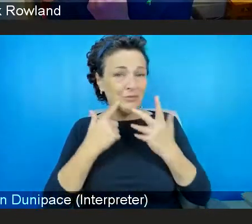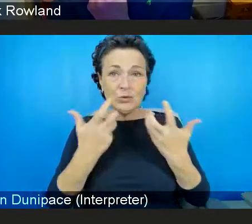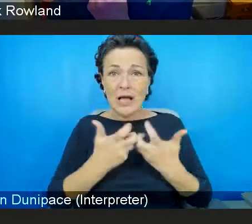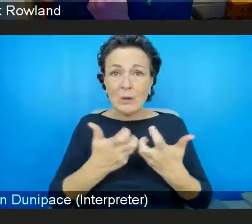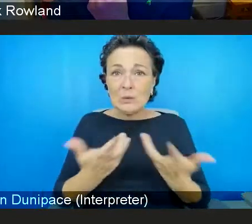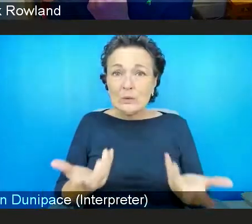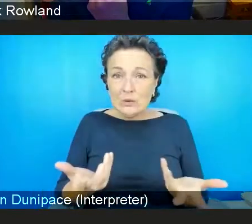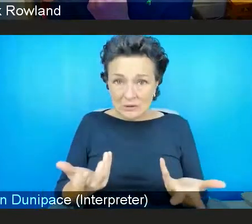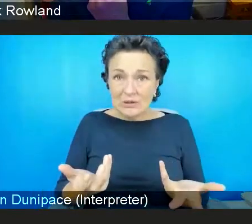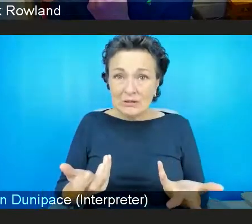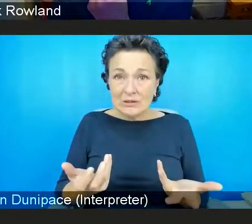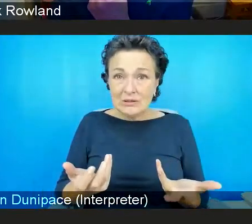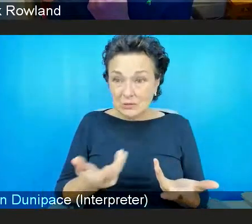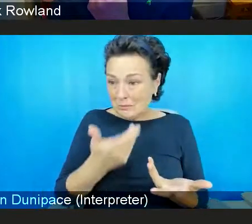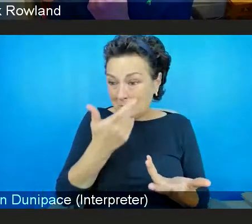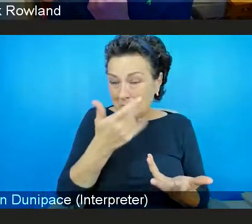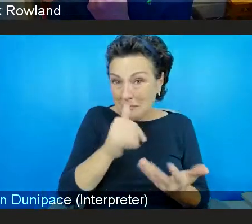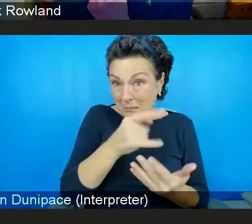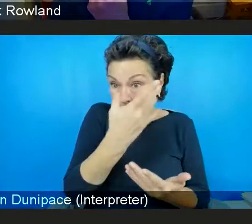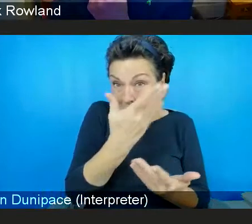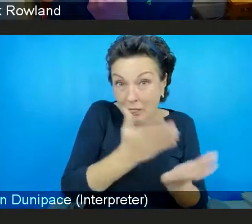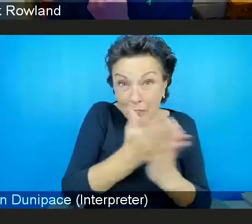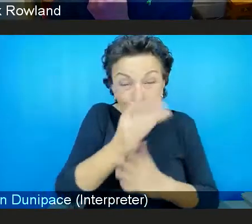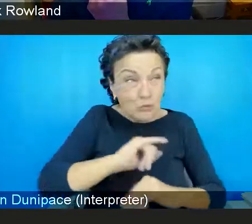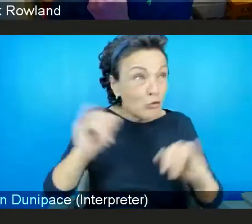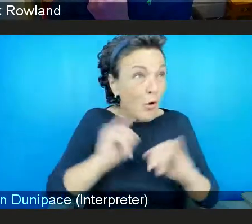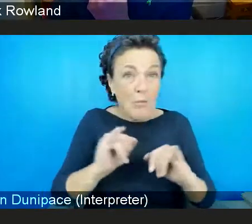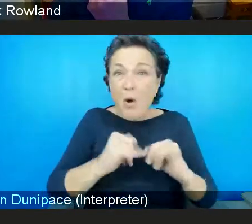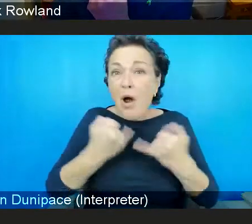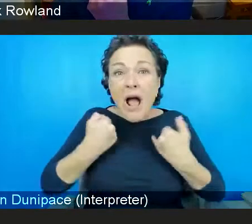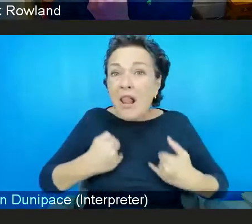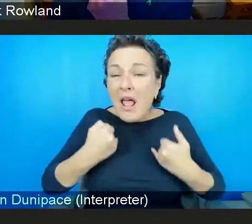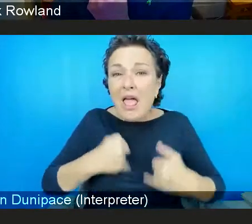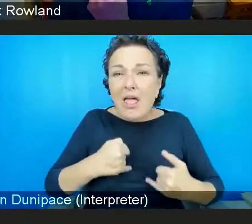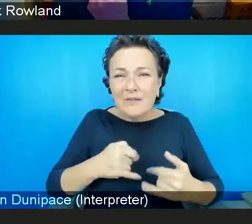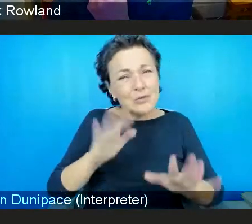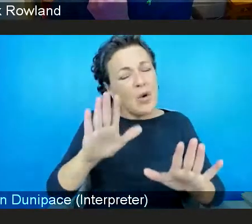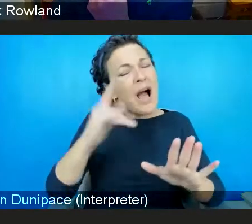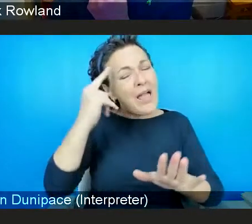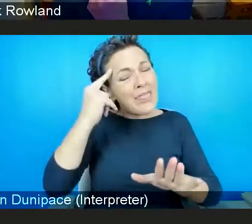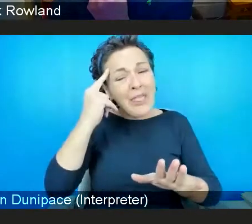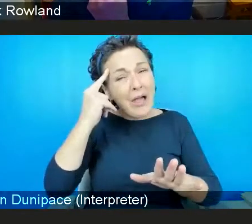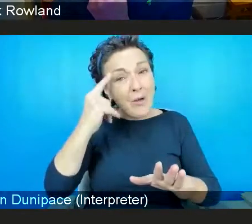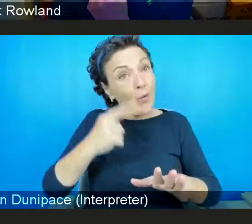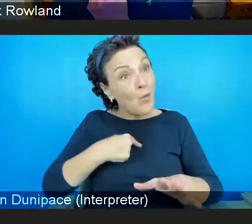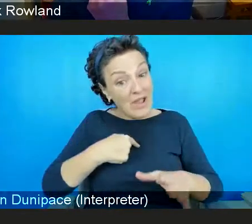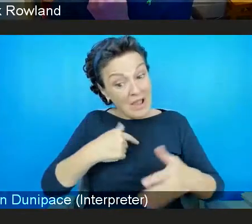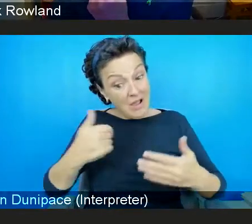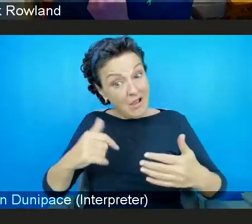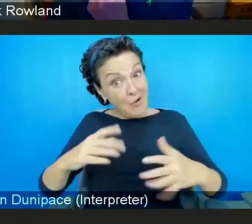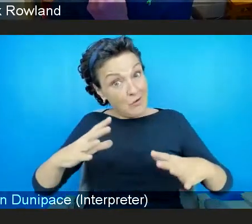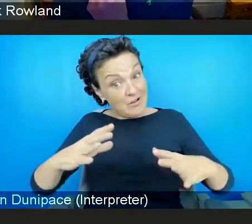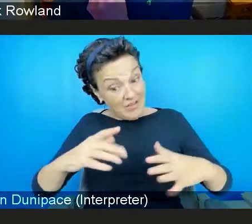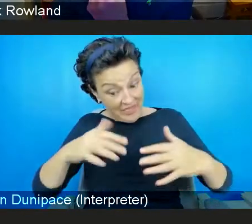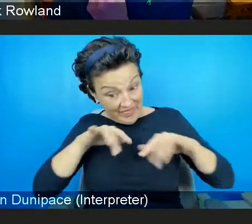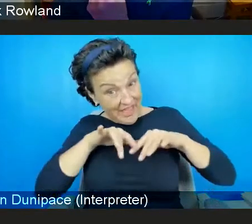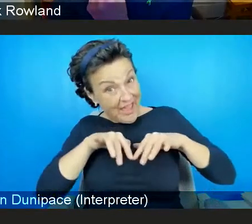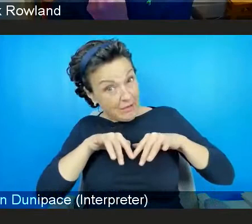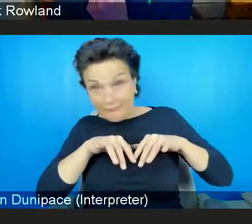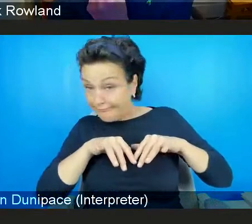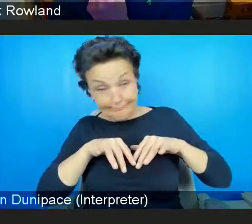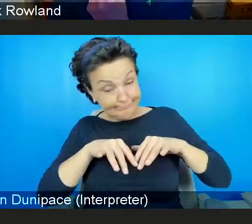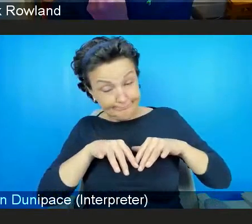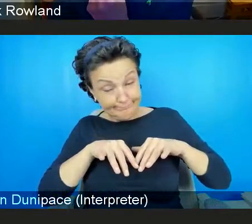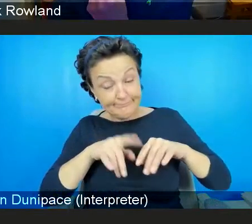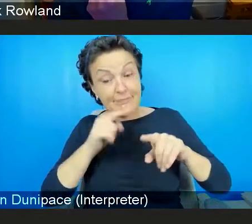in health and trauma. And so I think we've got a long way to go across the piece. But certainly what the pandemic has done